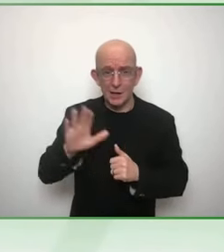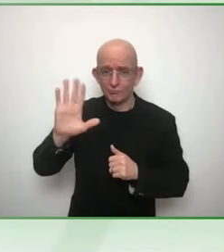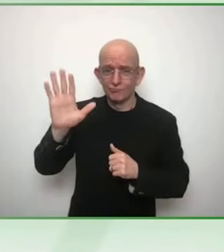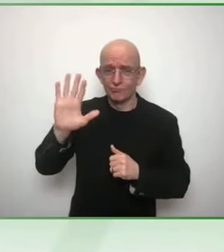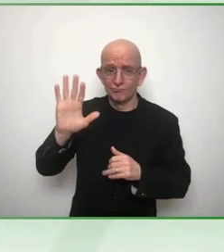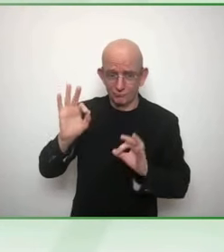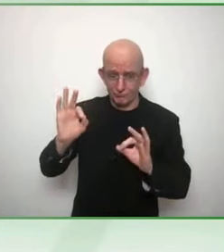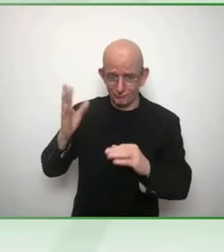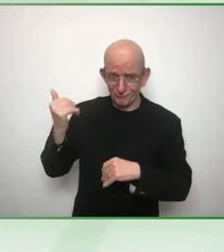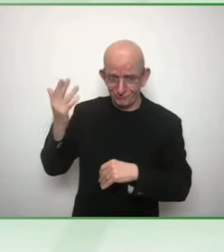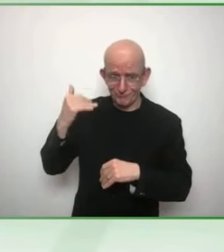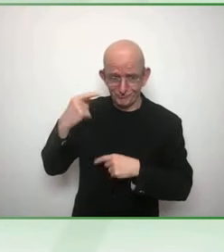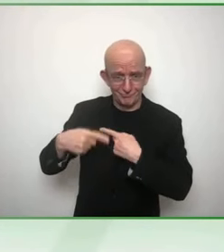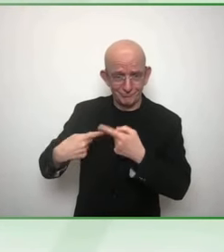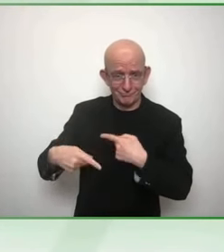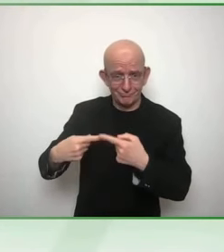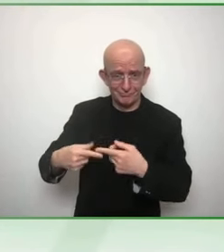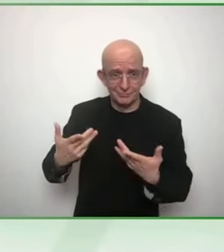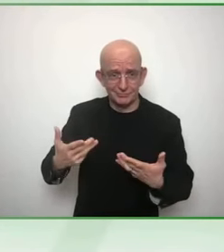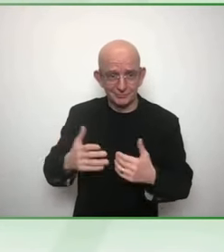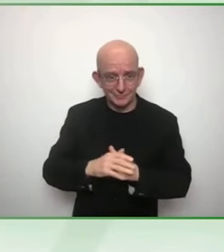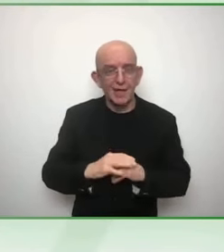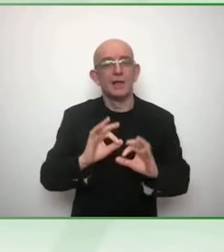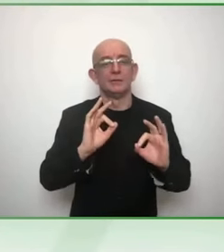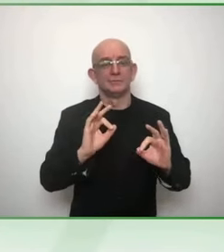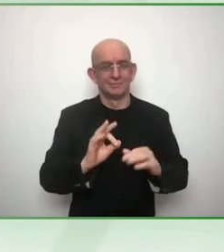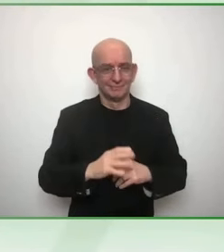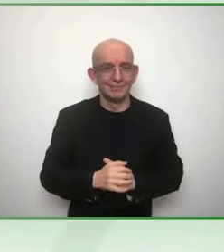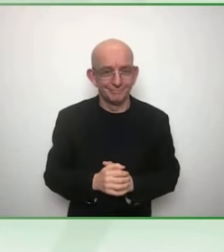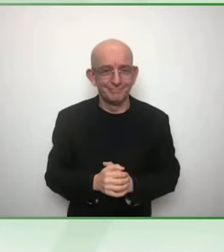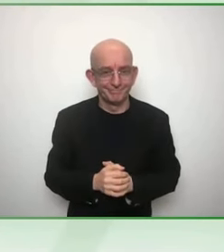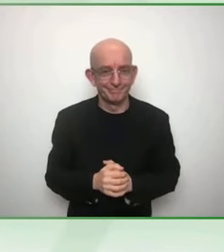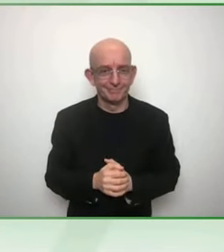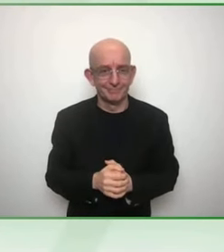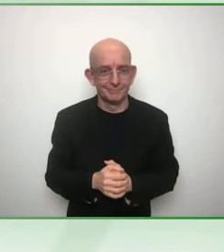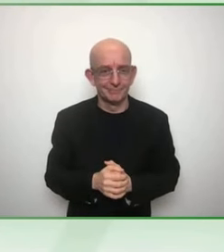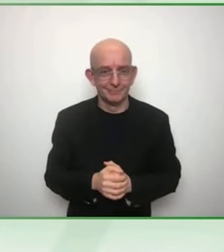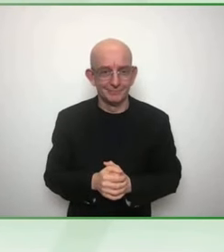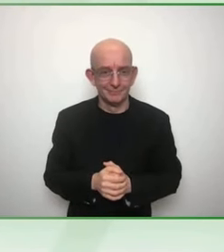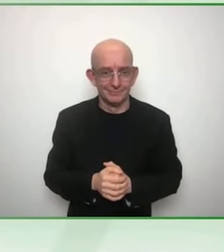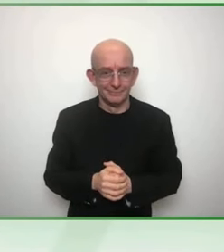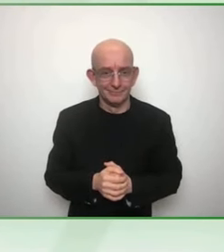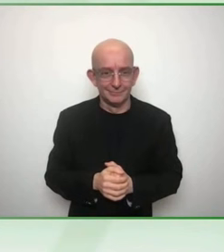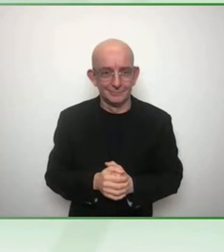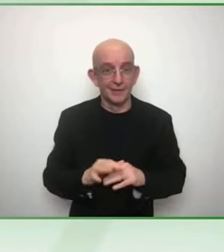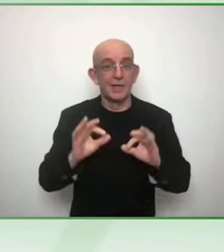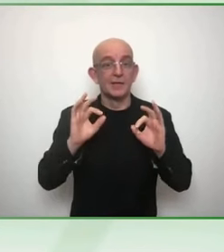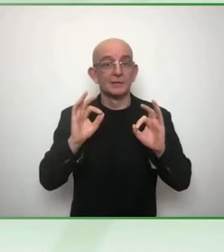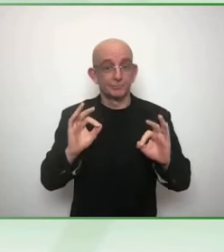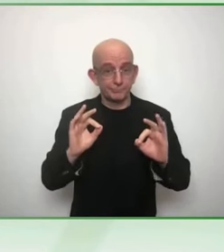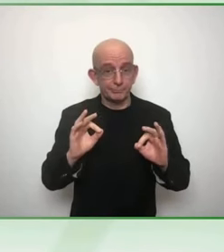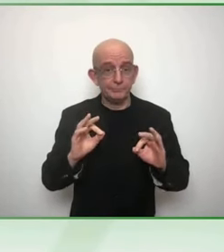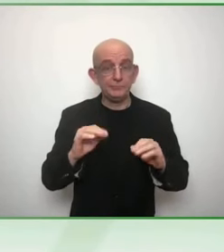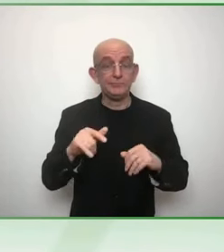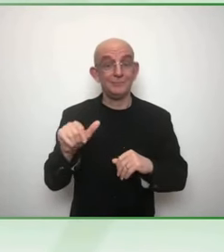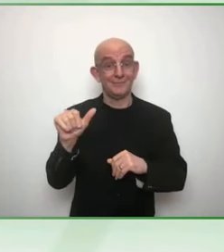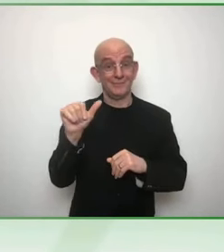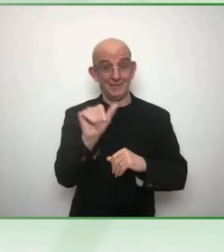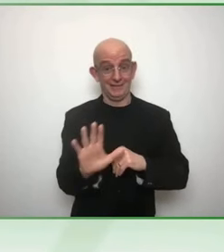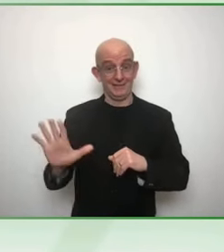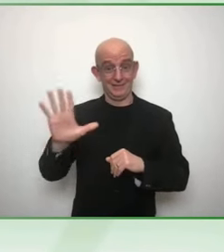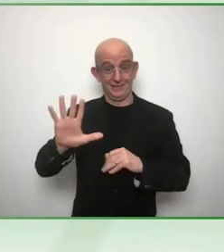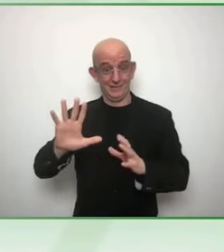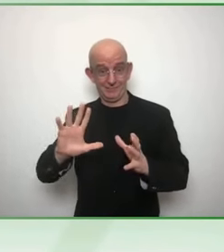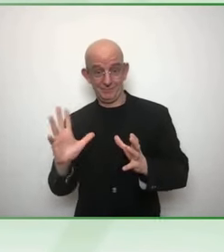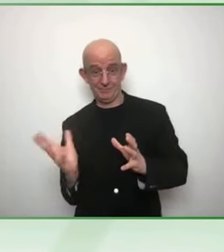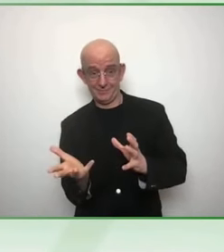I'm from Asia and Pacific, which covers 58 governments. I checked the